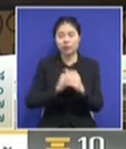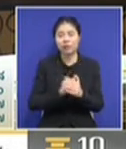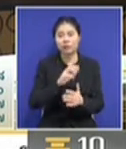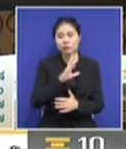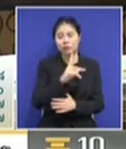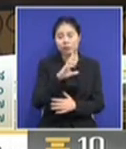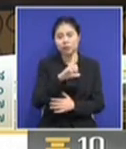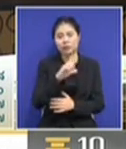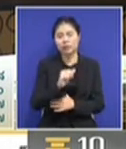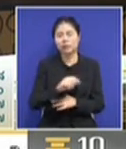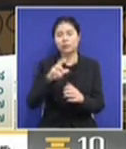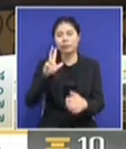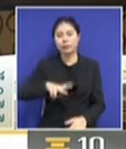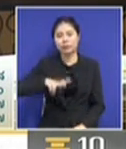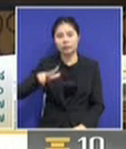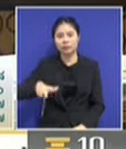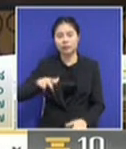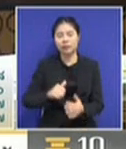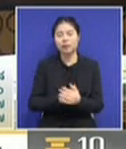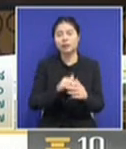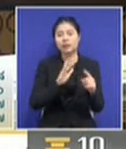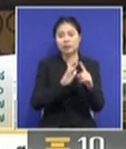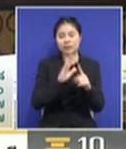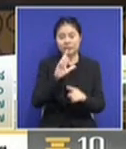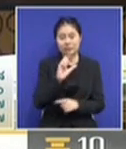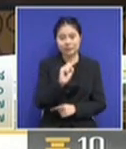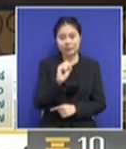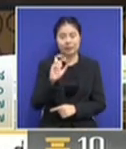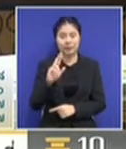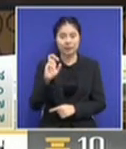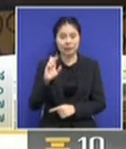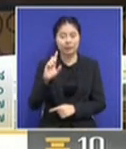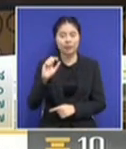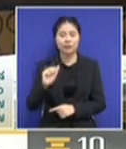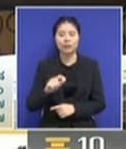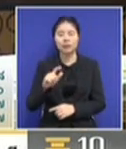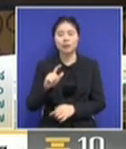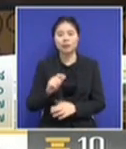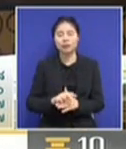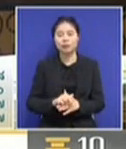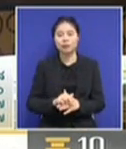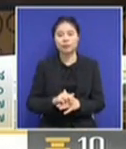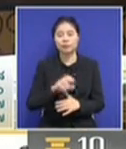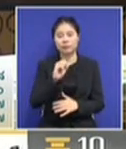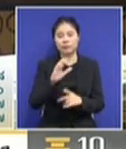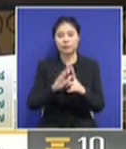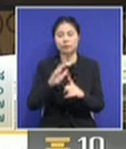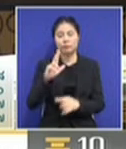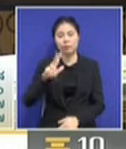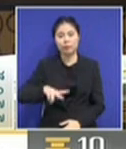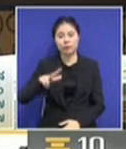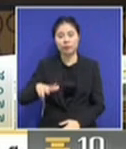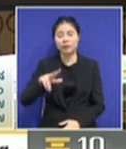So during the debate, there was a time when there were attempts by the Peer Thai-led camp